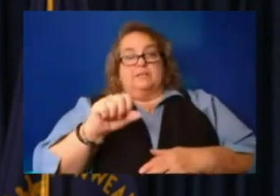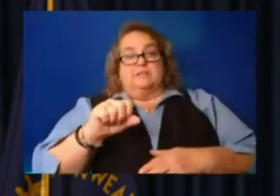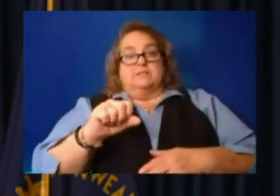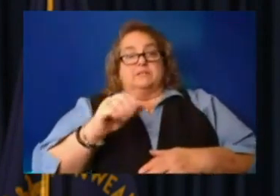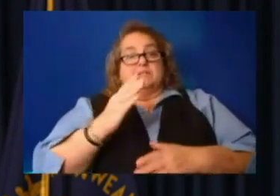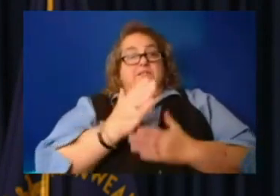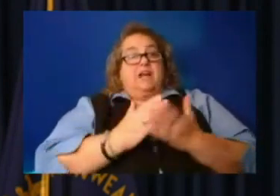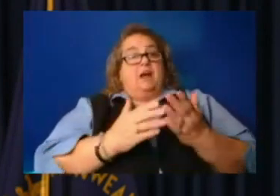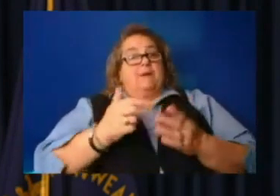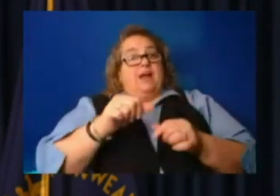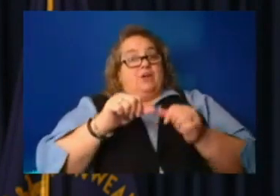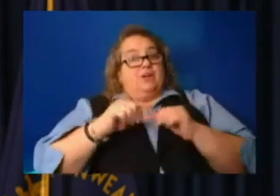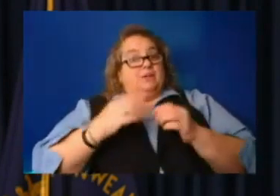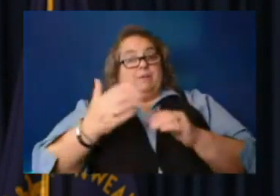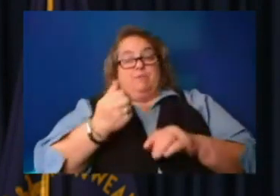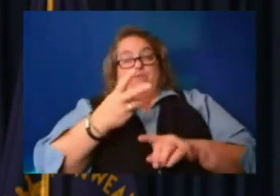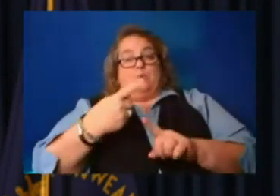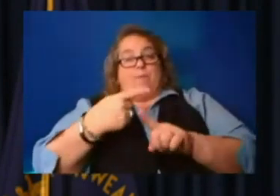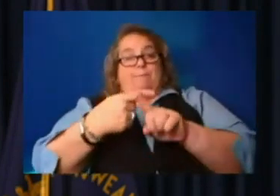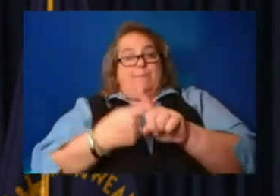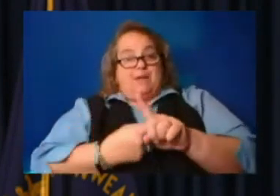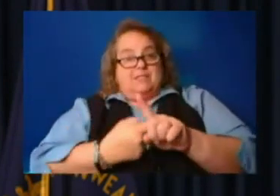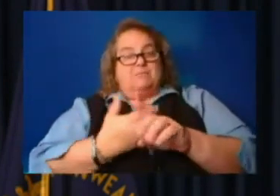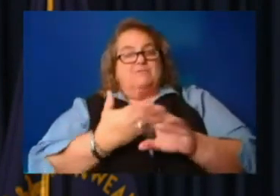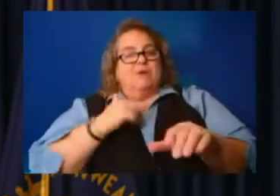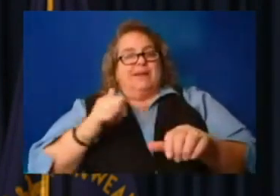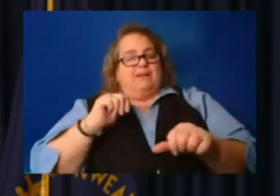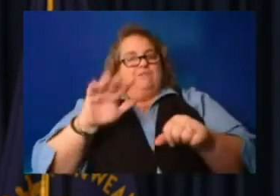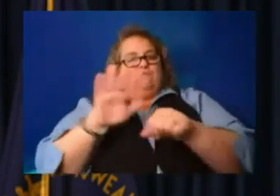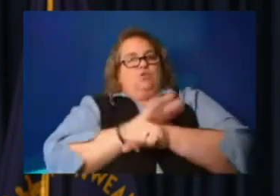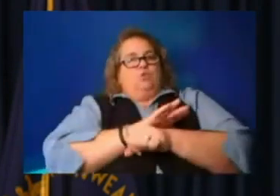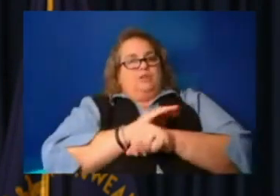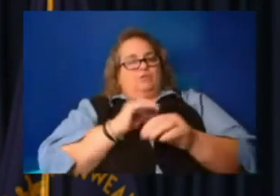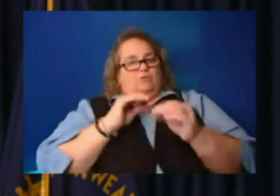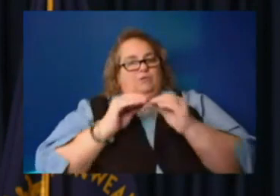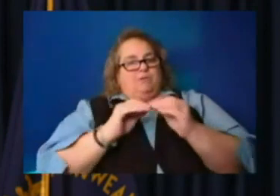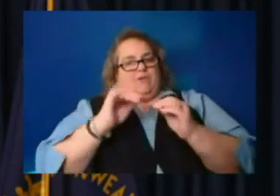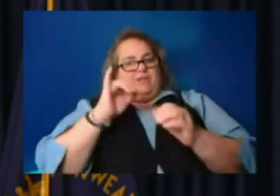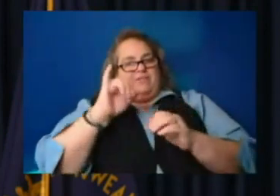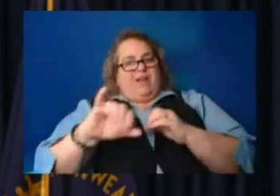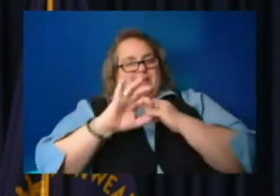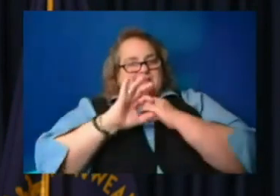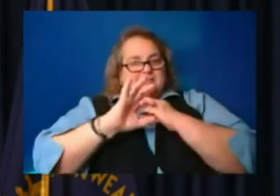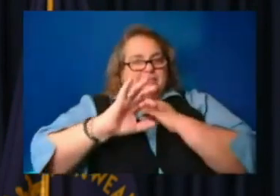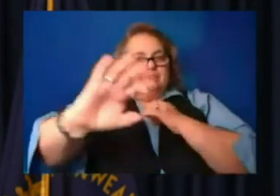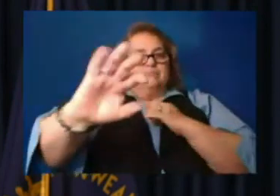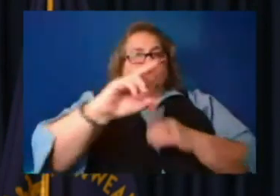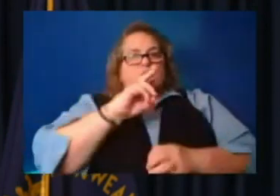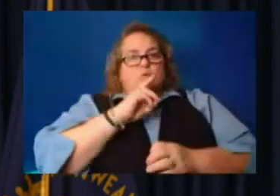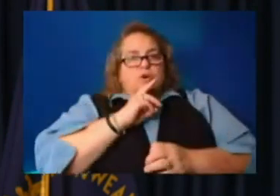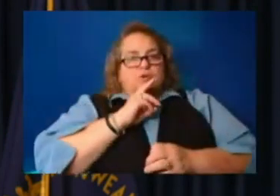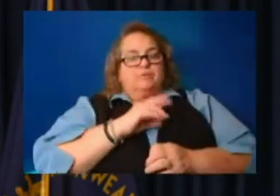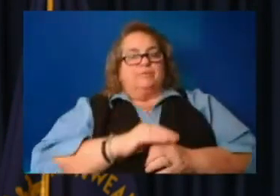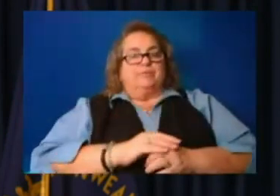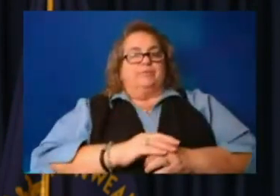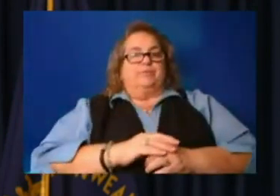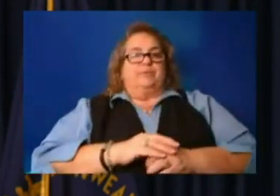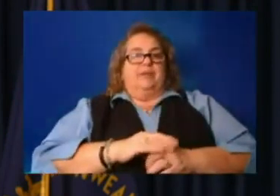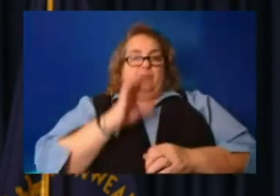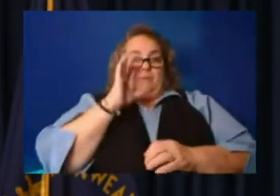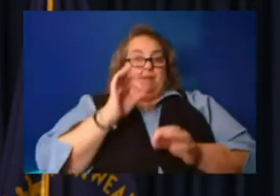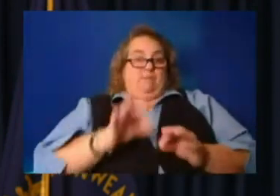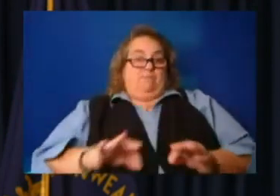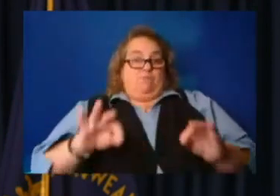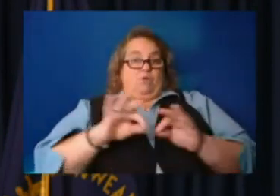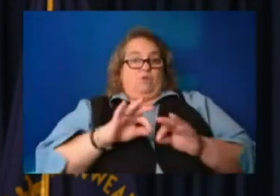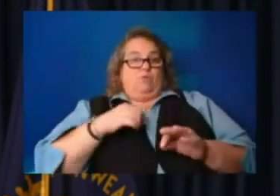until we're able to fully repair that infrastructure. It's going to be important that we do a fund similar to the